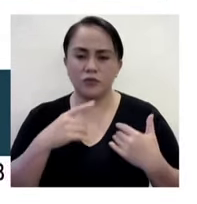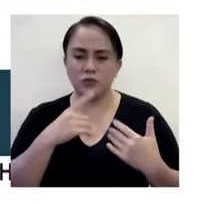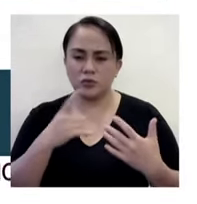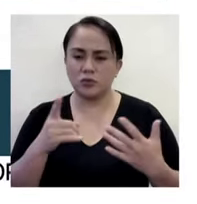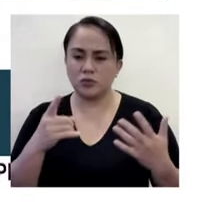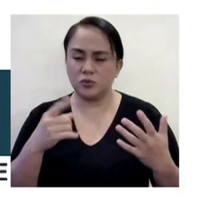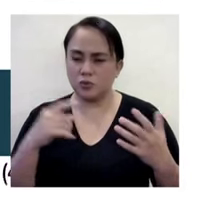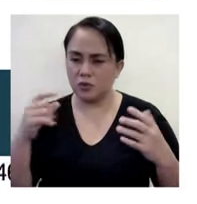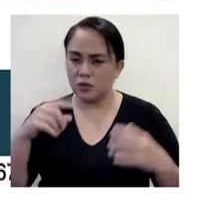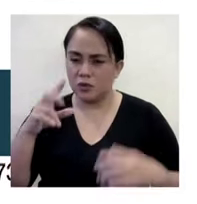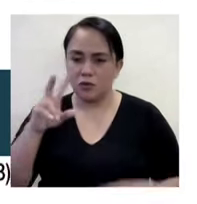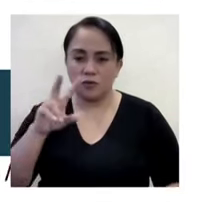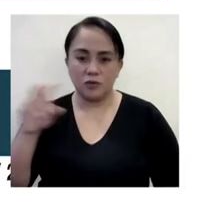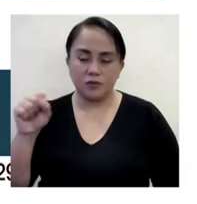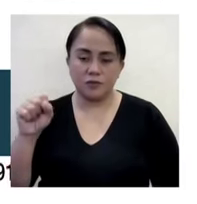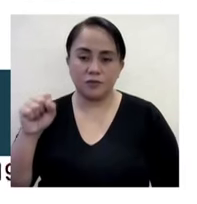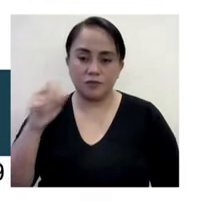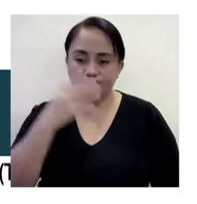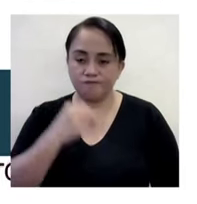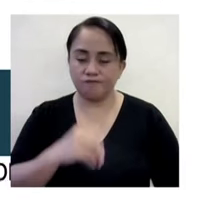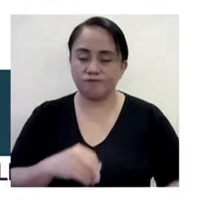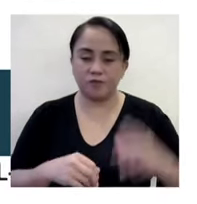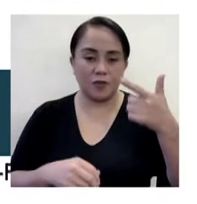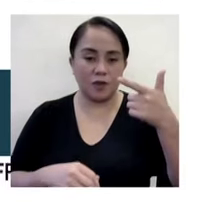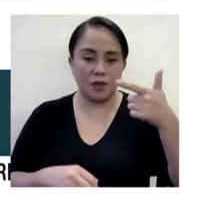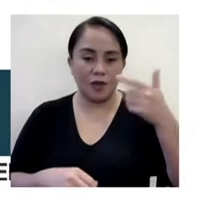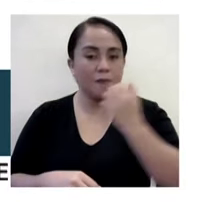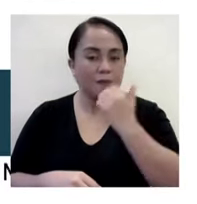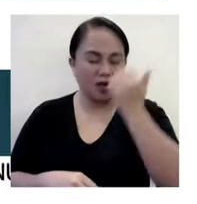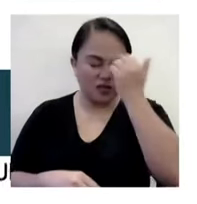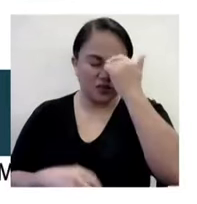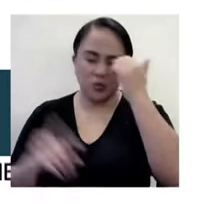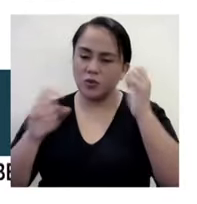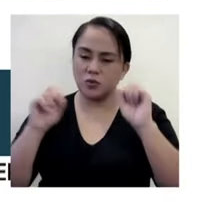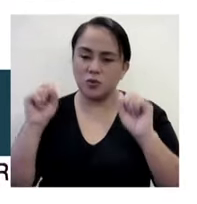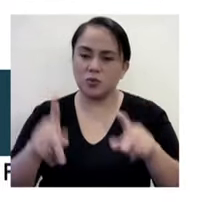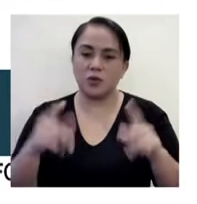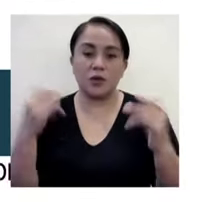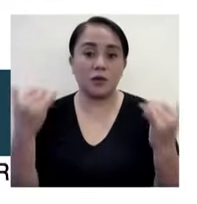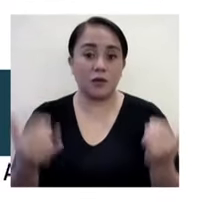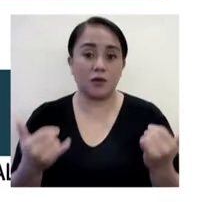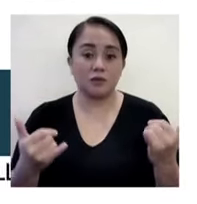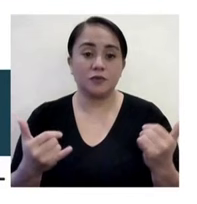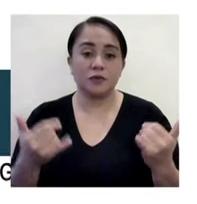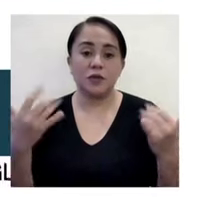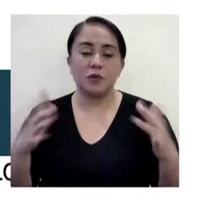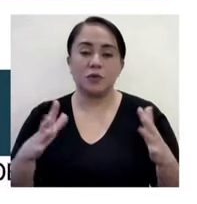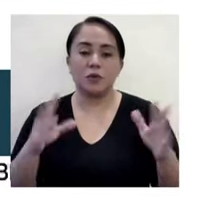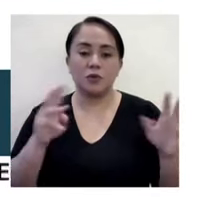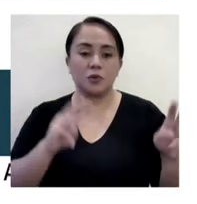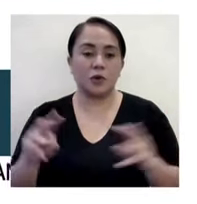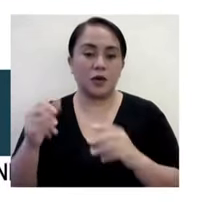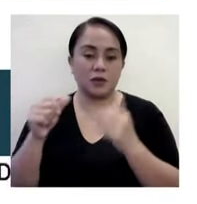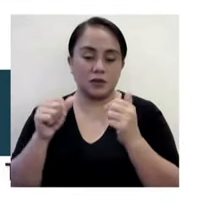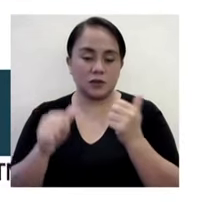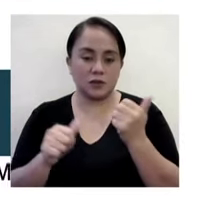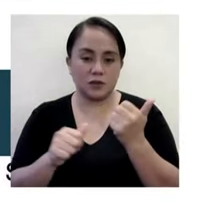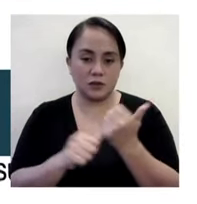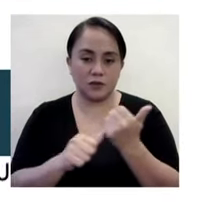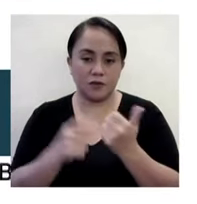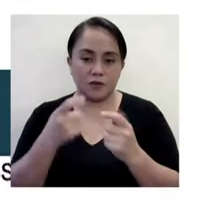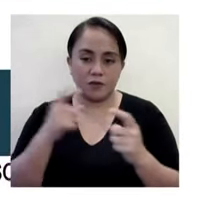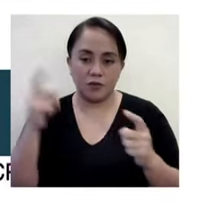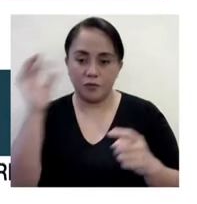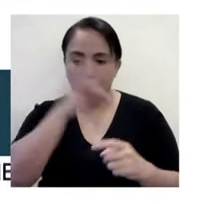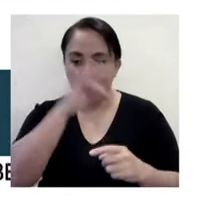between Israel and Hamas. What kind of opportunity are we seeing as far as, you know, mobilizing assistance for our countrymen who are